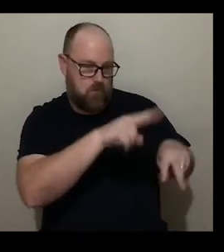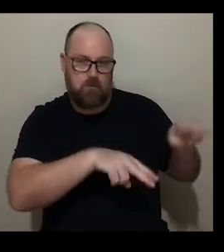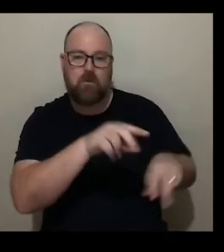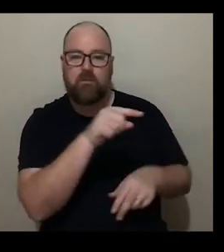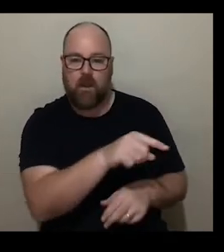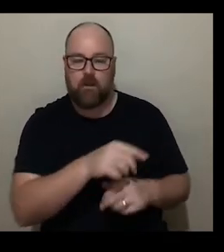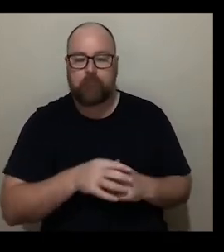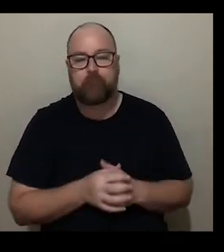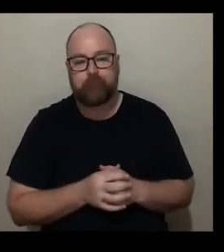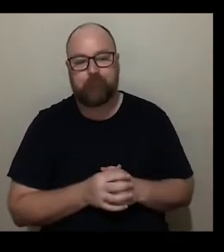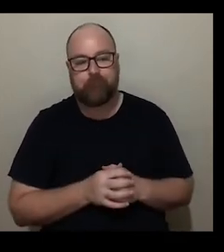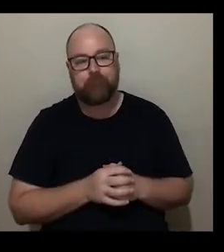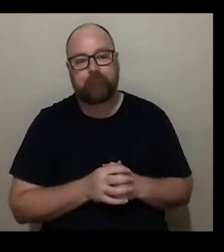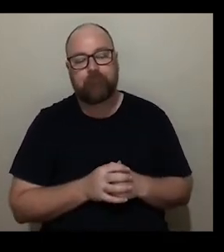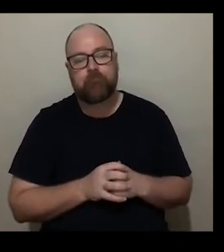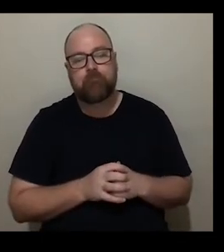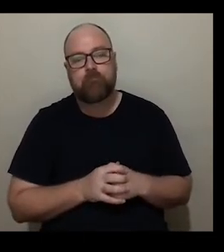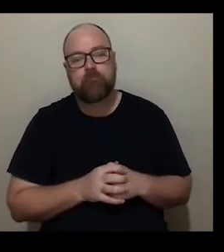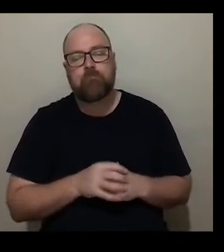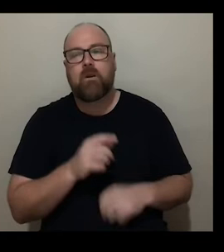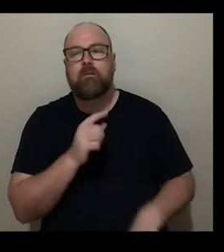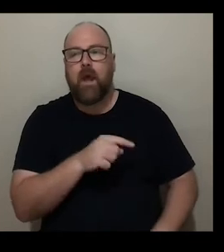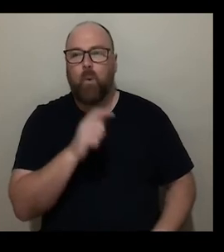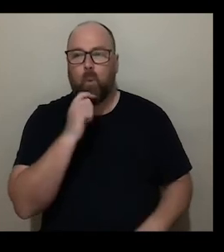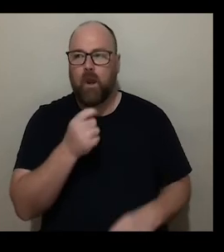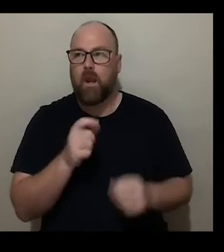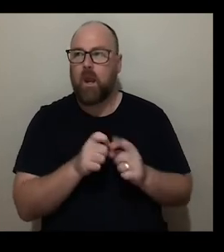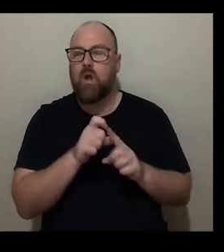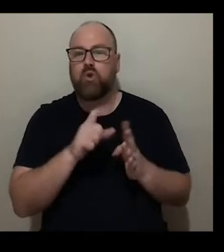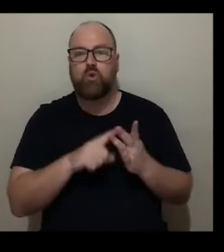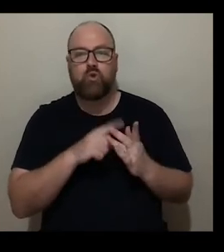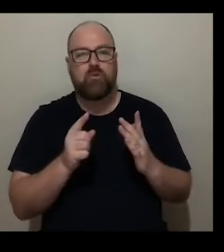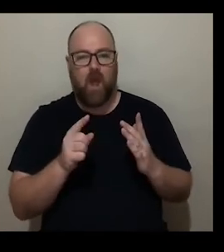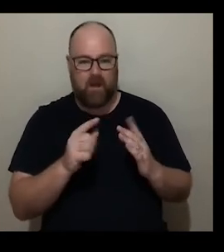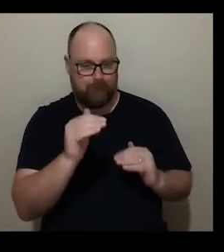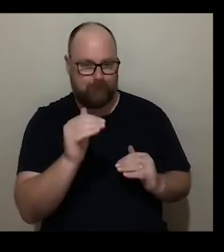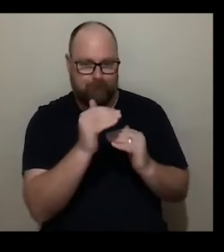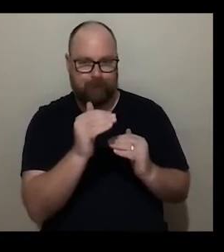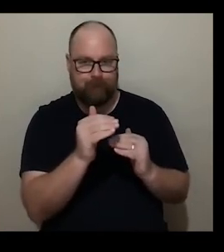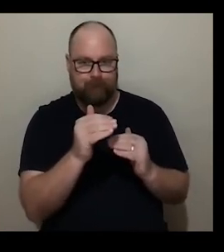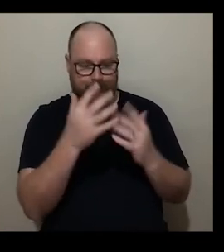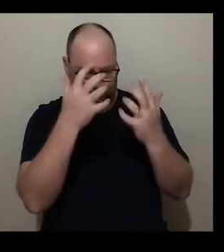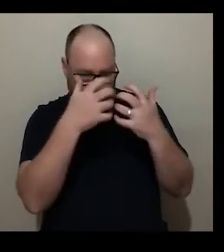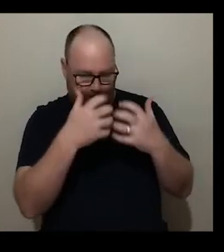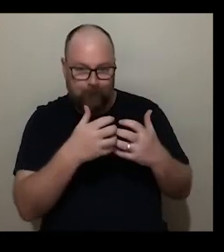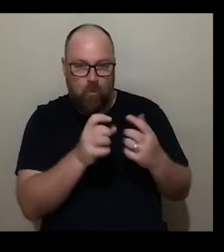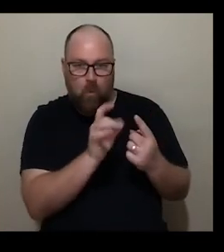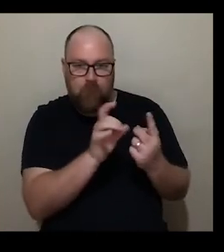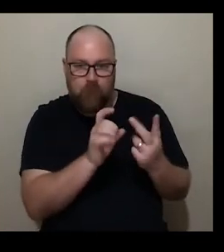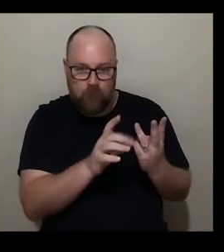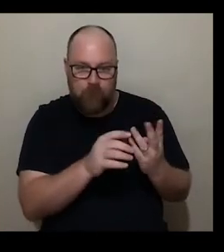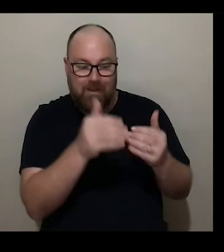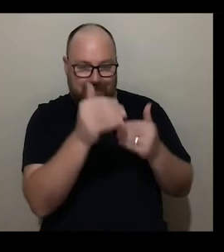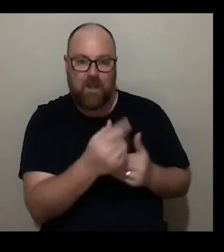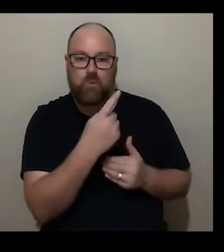to the process and the access and the need um that will do a short listing of stage one and then we will work with the artists who go